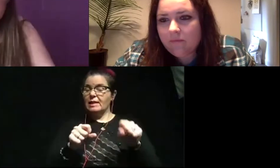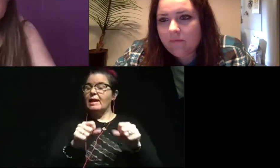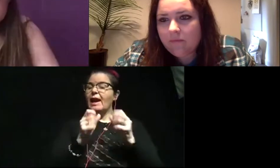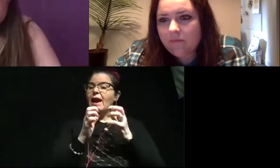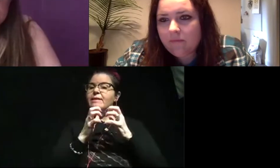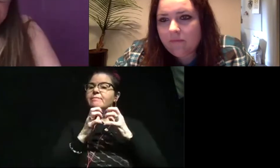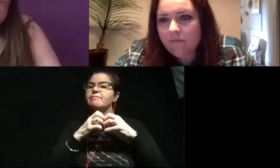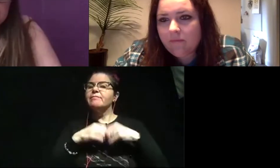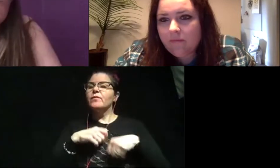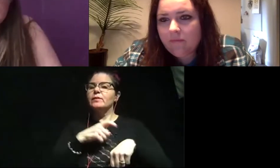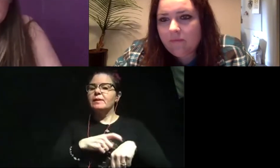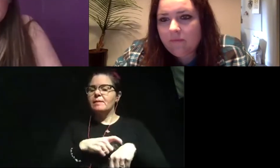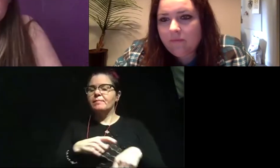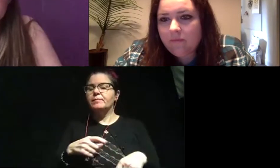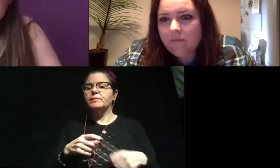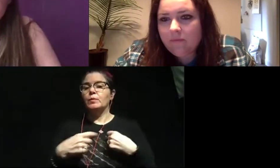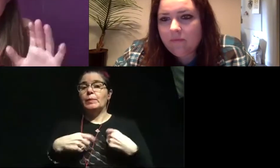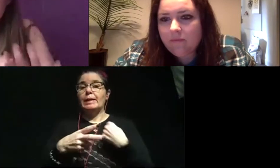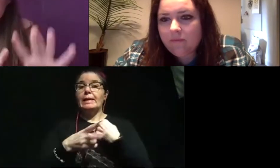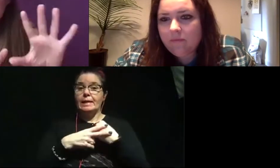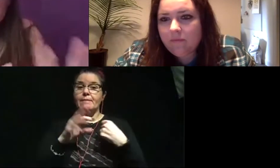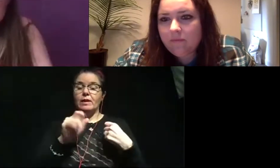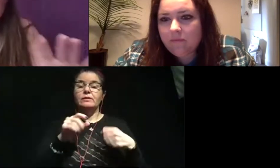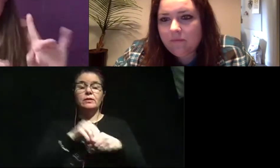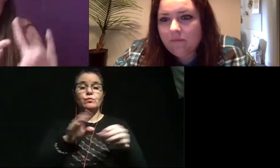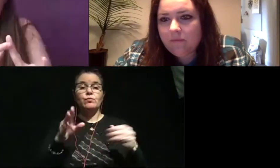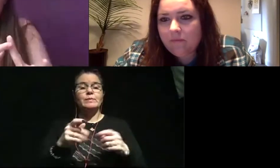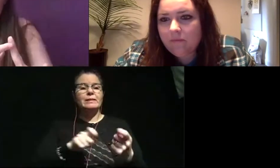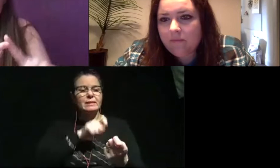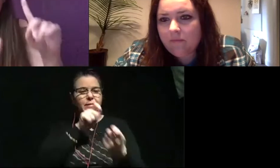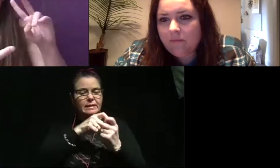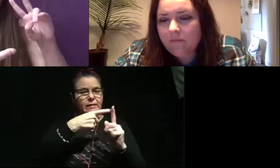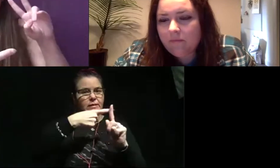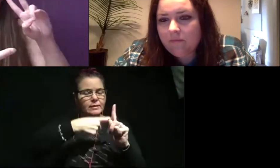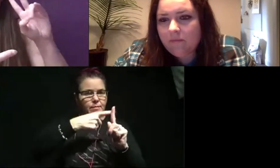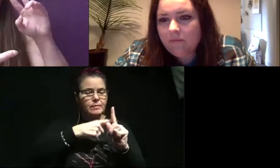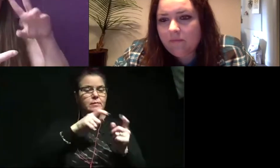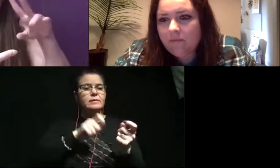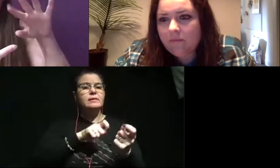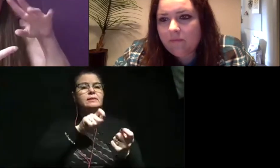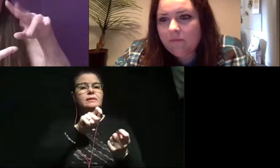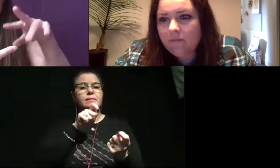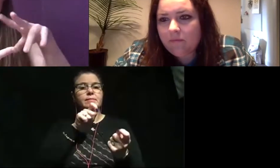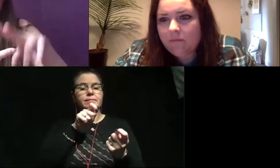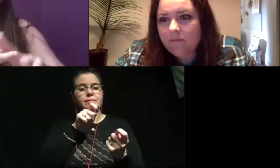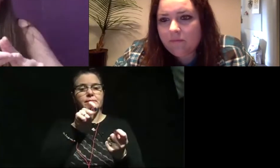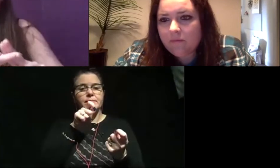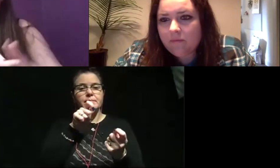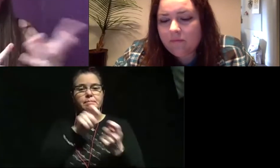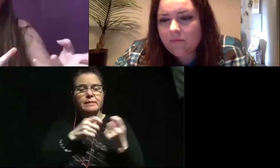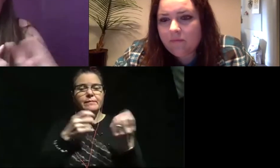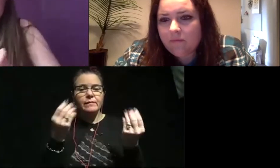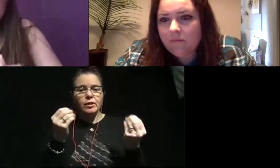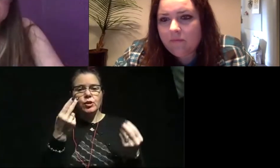over time. So we keep fossils in rooms with very specific temperatures, very, uh, consistent humidity